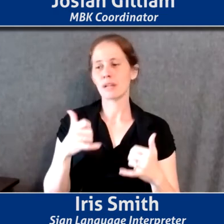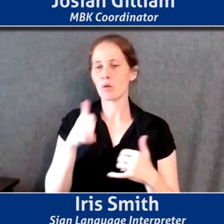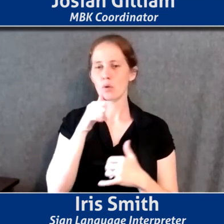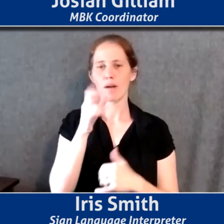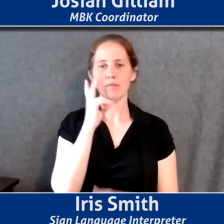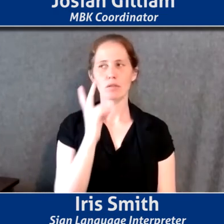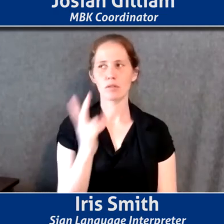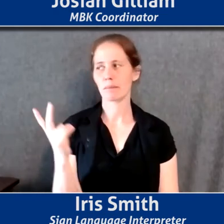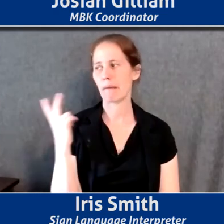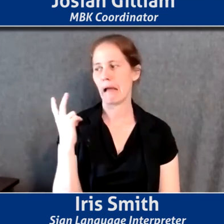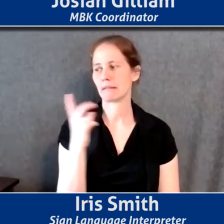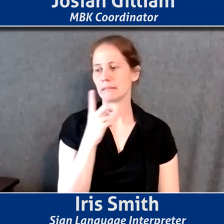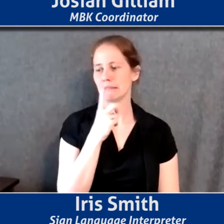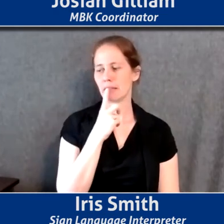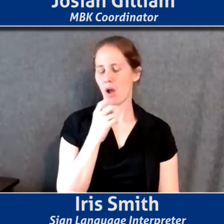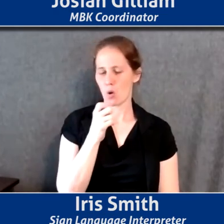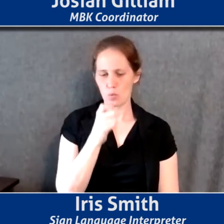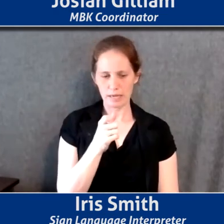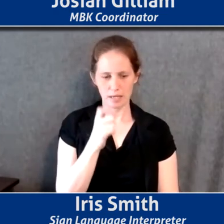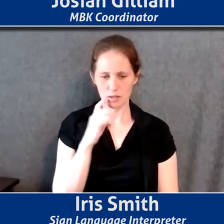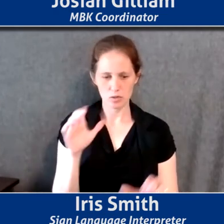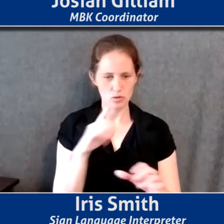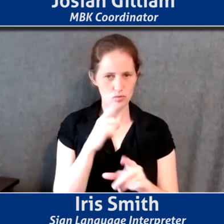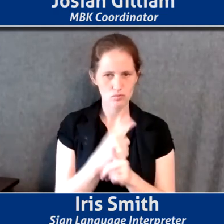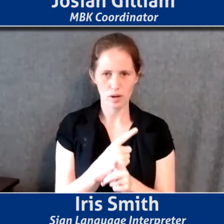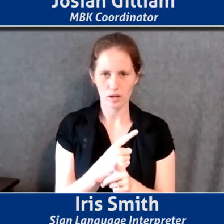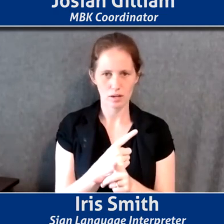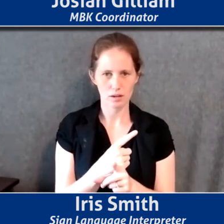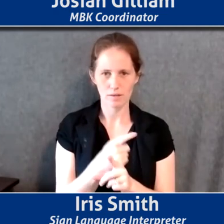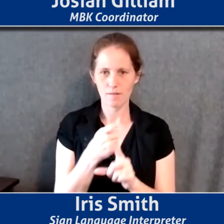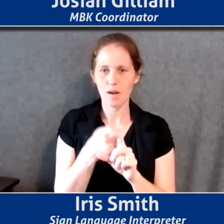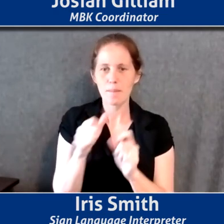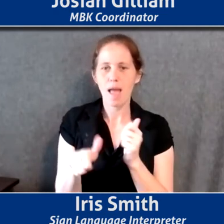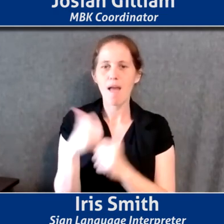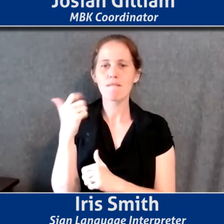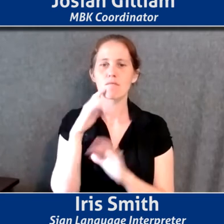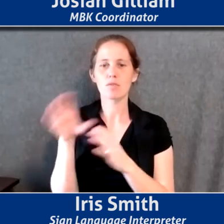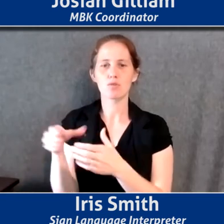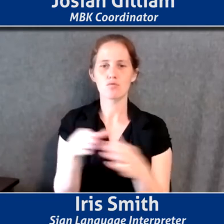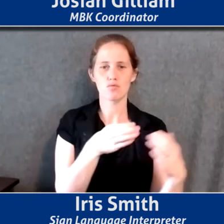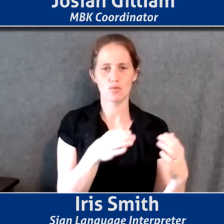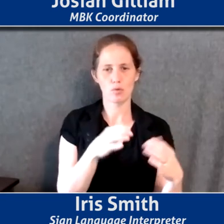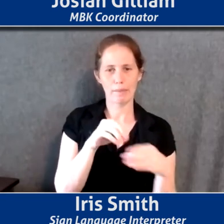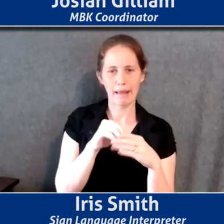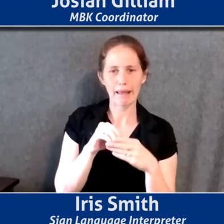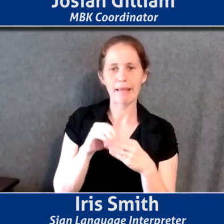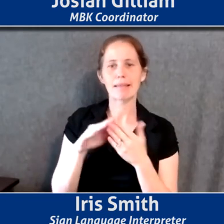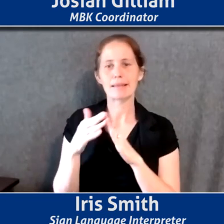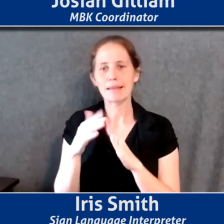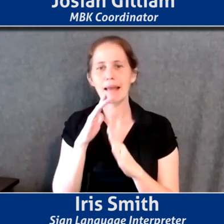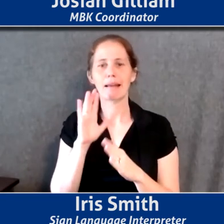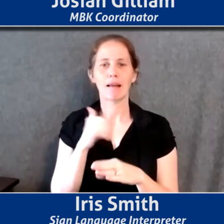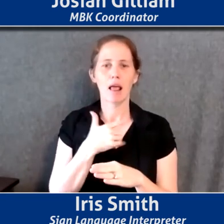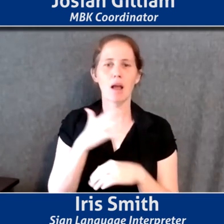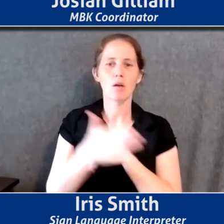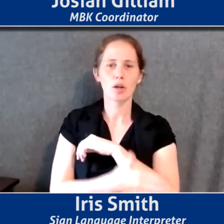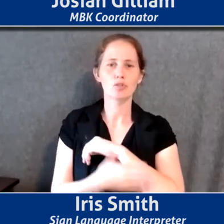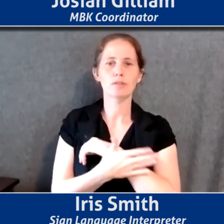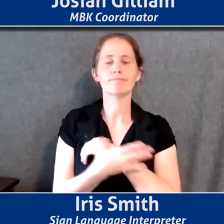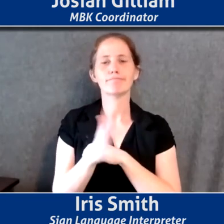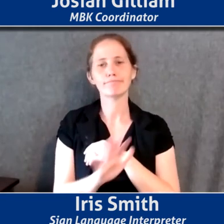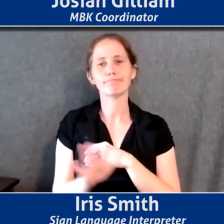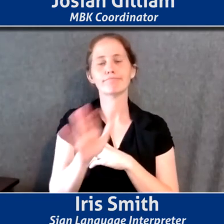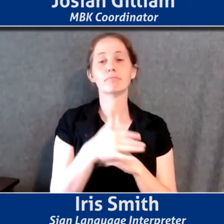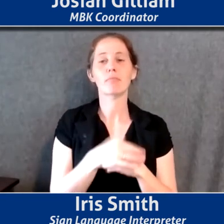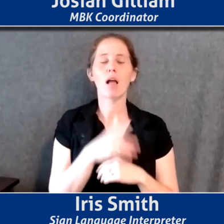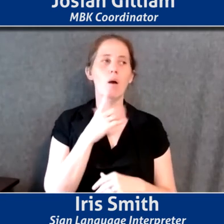look back and say, we did not do right by everyone, um, in our city, in our country? I appreciate that. Tiffany, I wonder